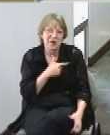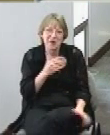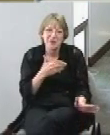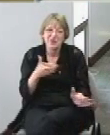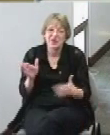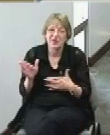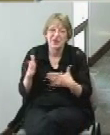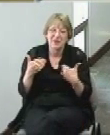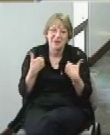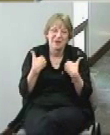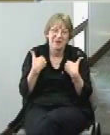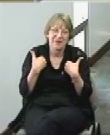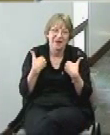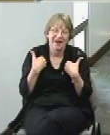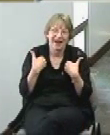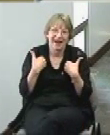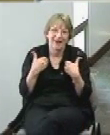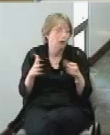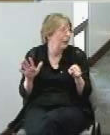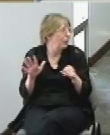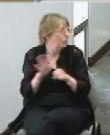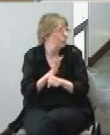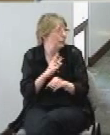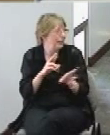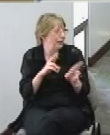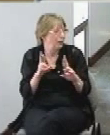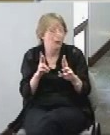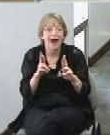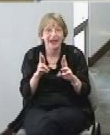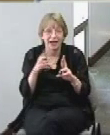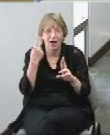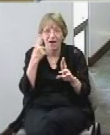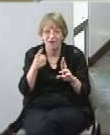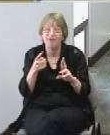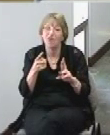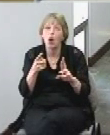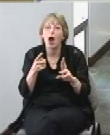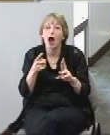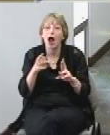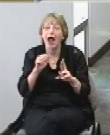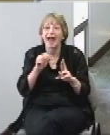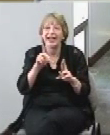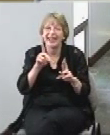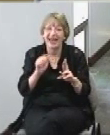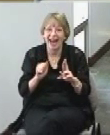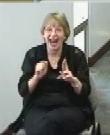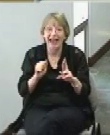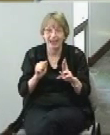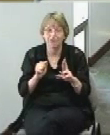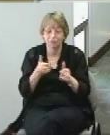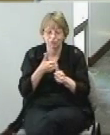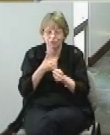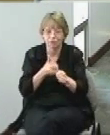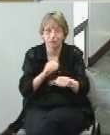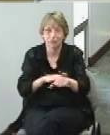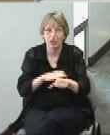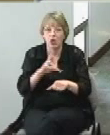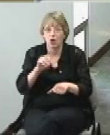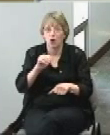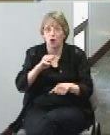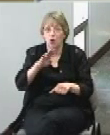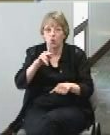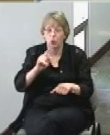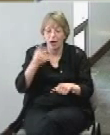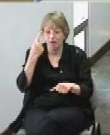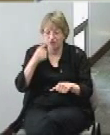we're completely set up to handle handicapped people we're gonna have ramps that they can use to position the